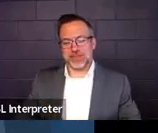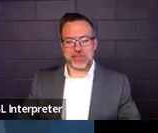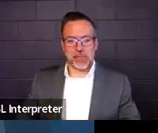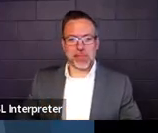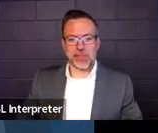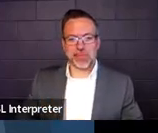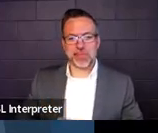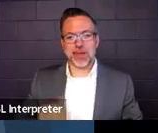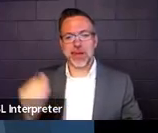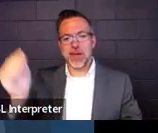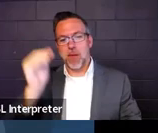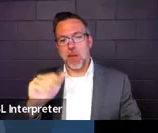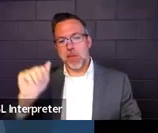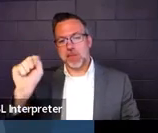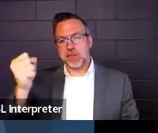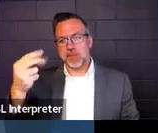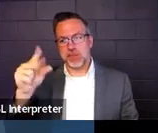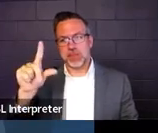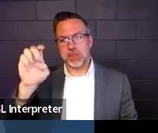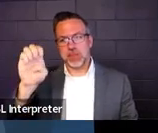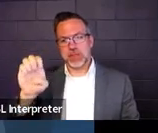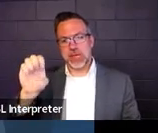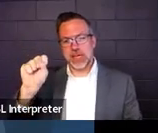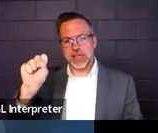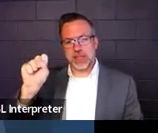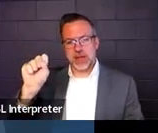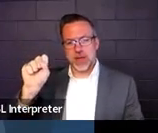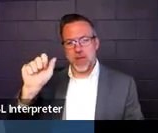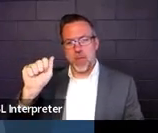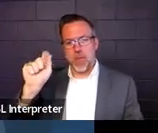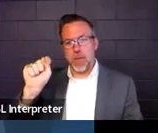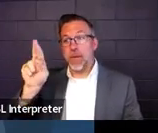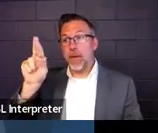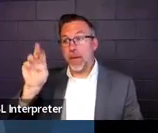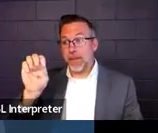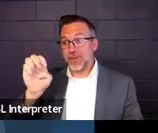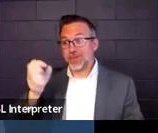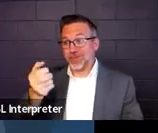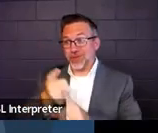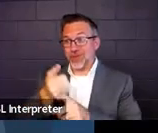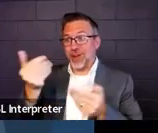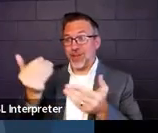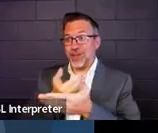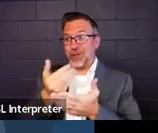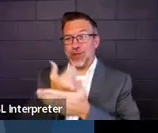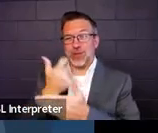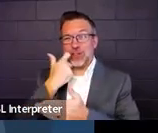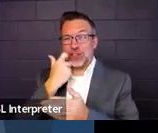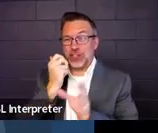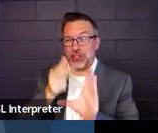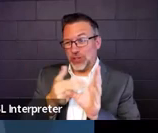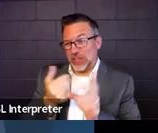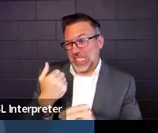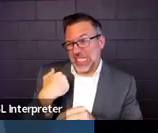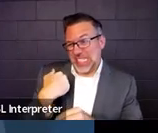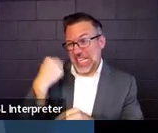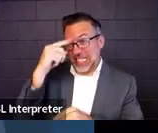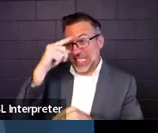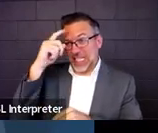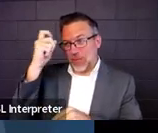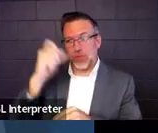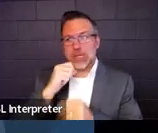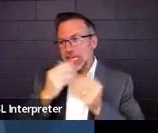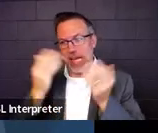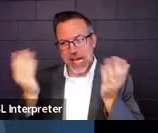Awesome. And Ashley Satry is new to our team this summer. She is not here with us today,